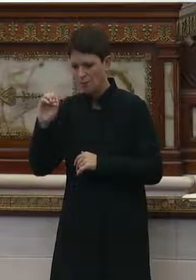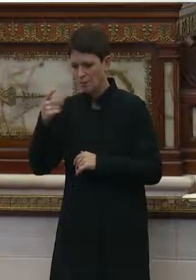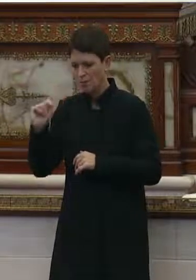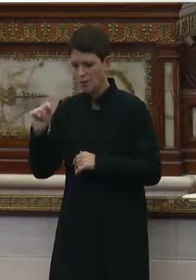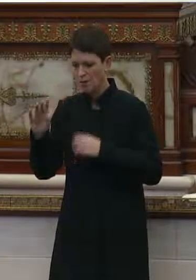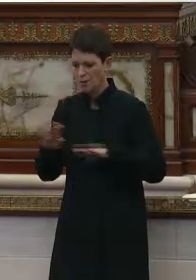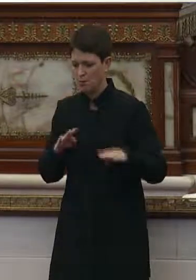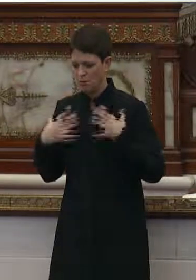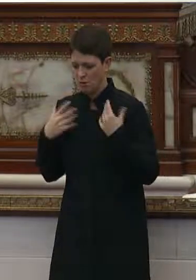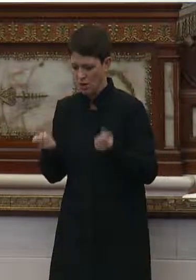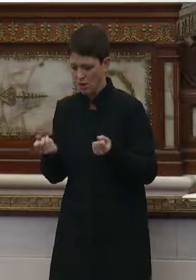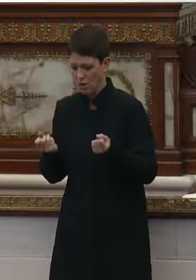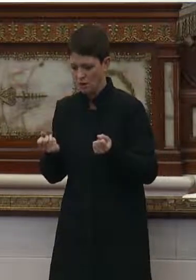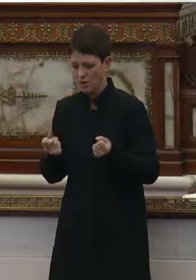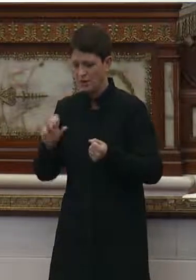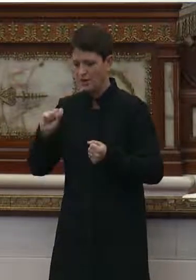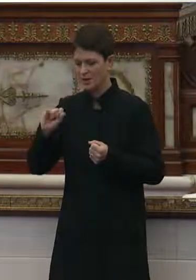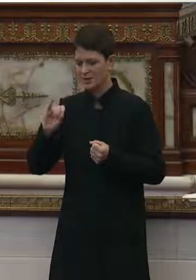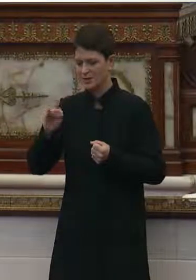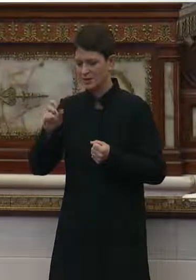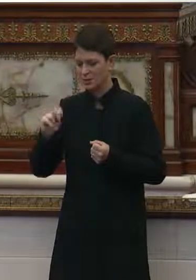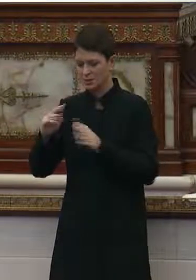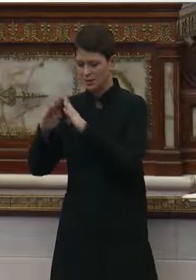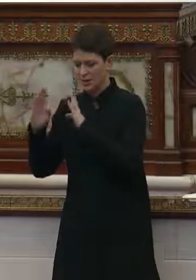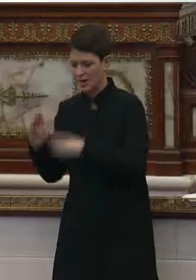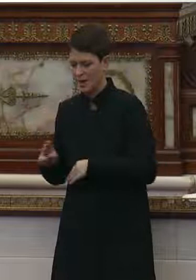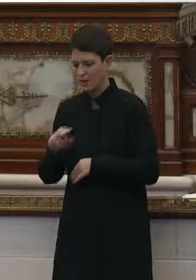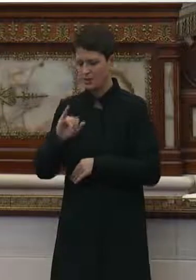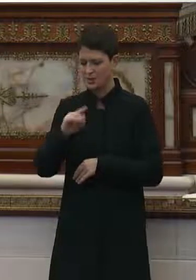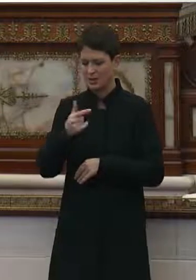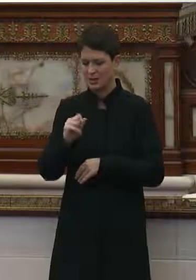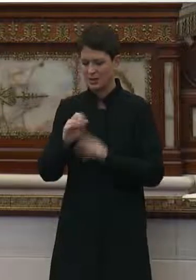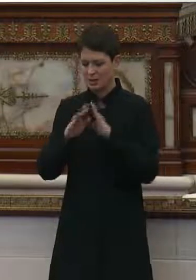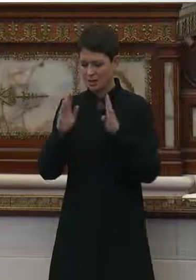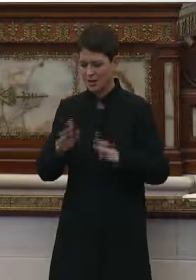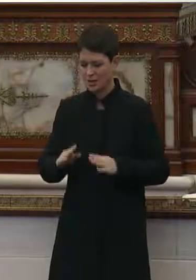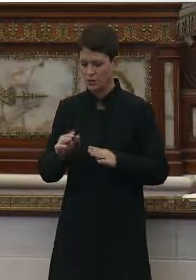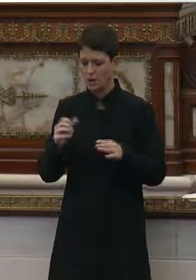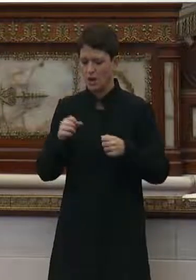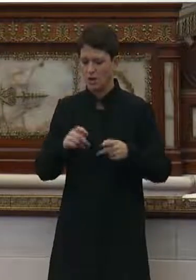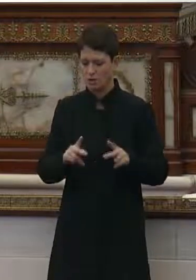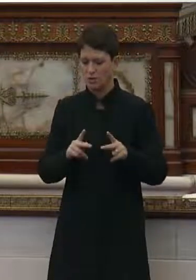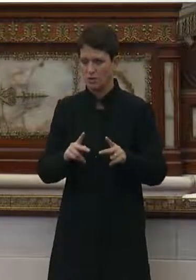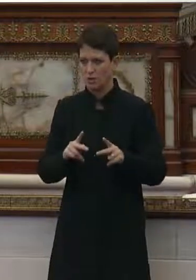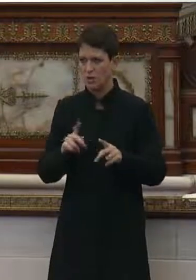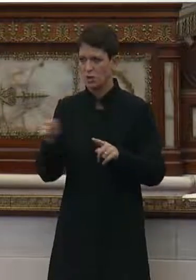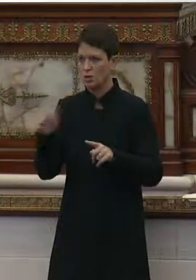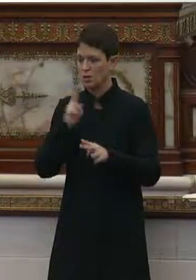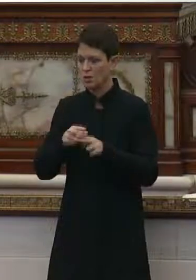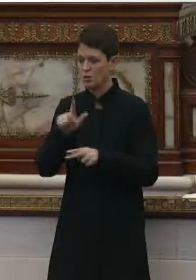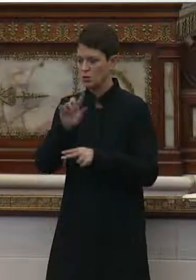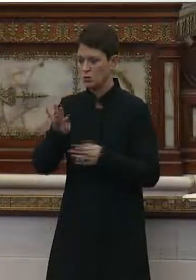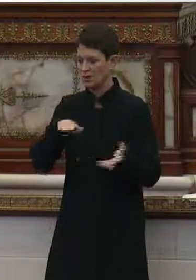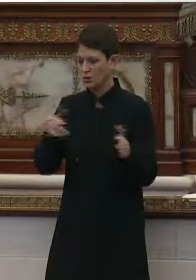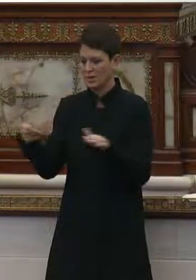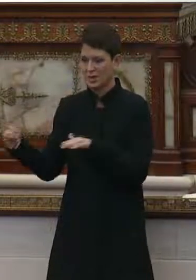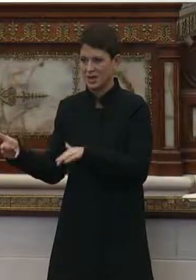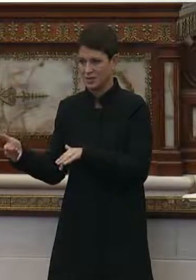Behavioral Health. Simpson House, English House, and Opportunity Towers. You mentioned 24 deaths.